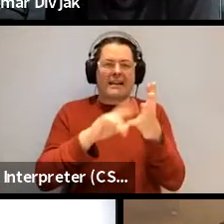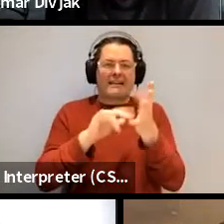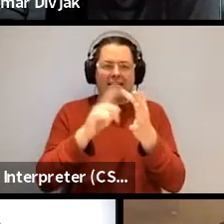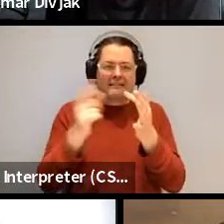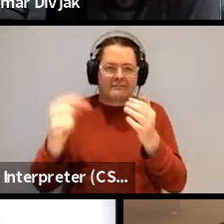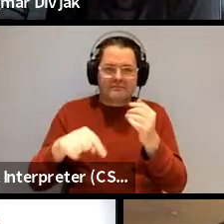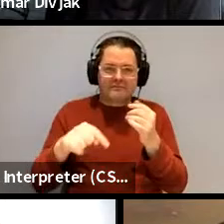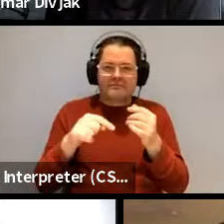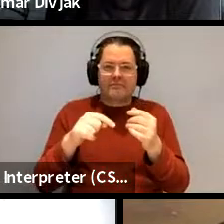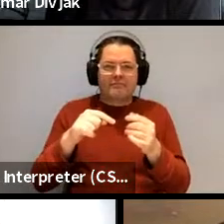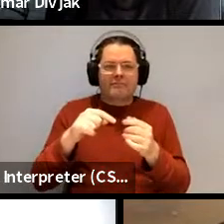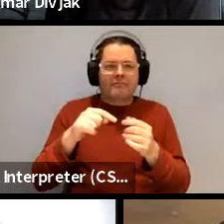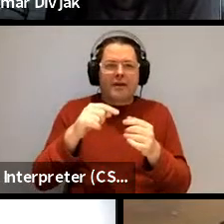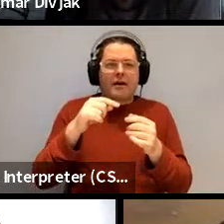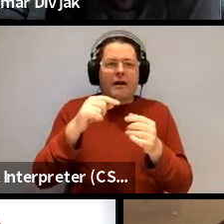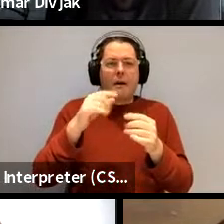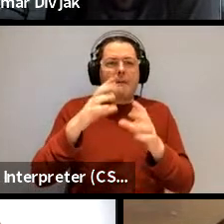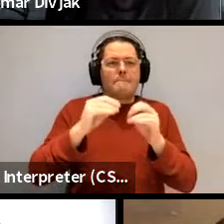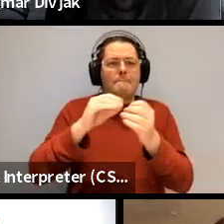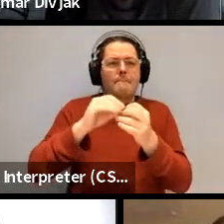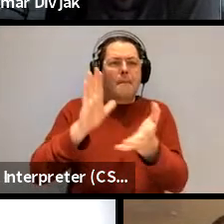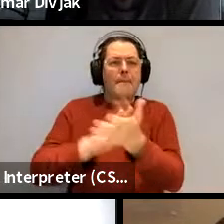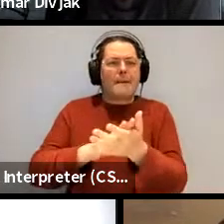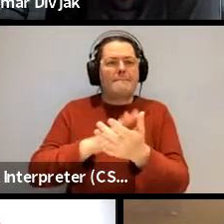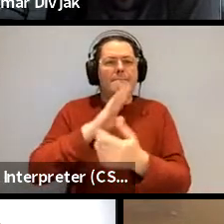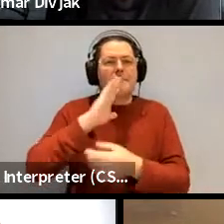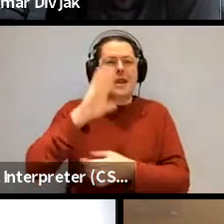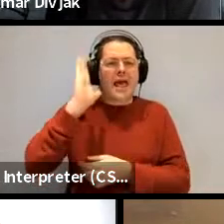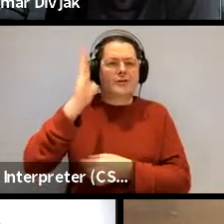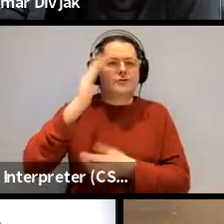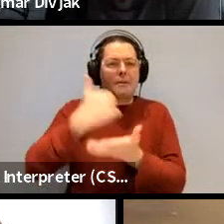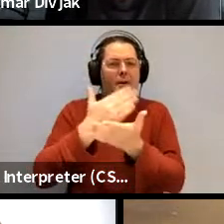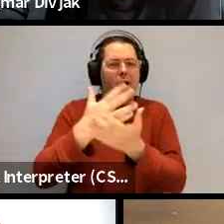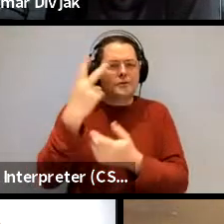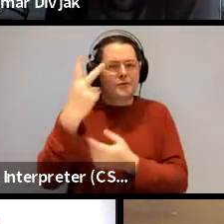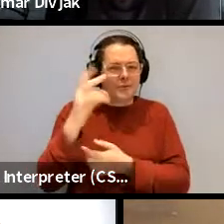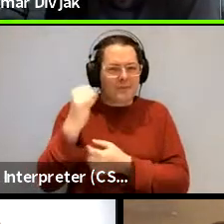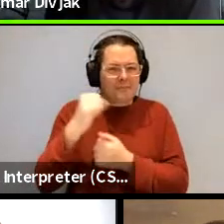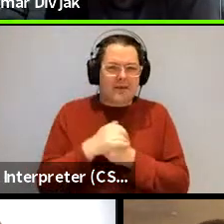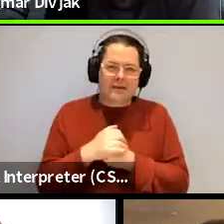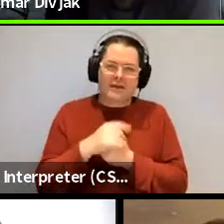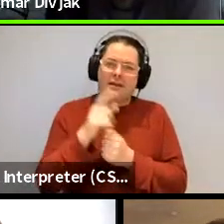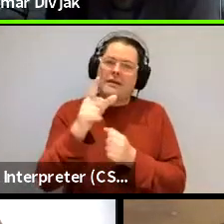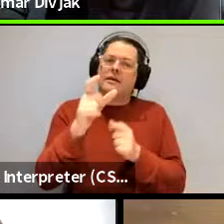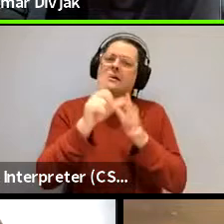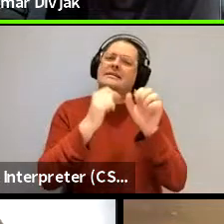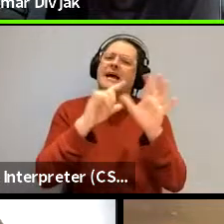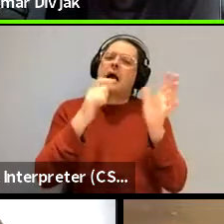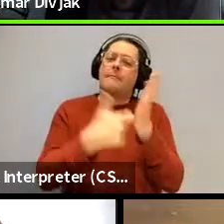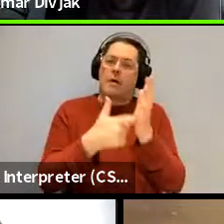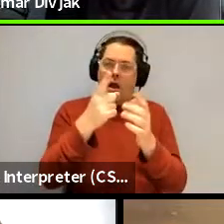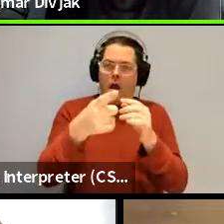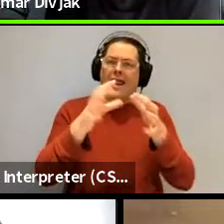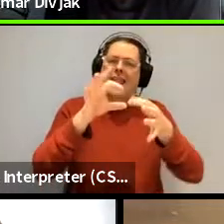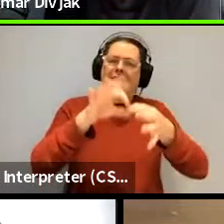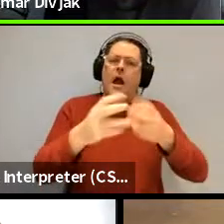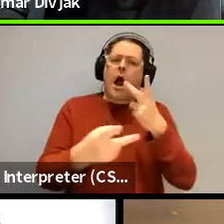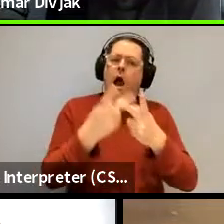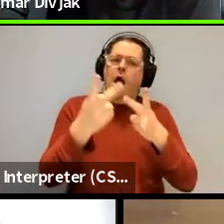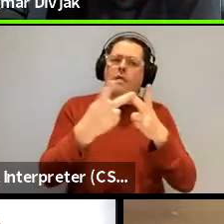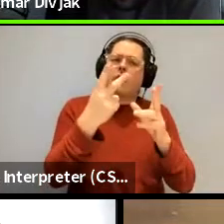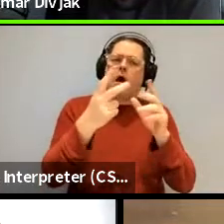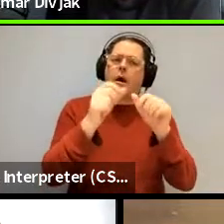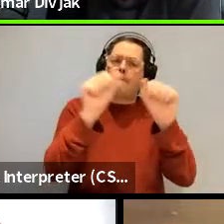birmingham lectures part two yeah we can get right into that to ted's question about other models that we are